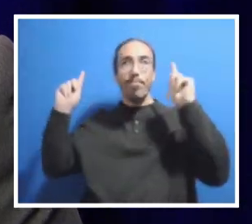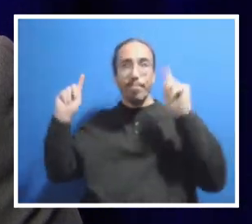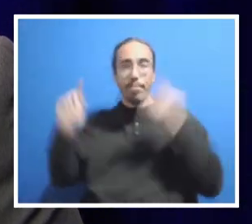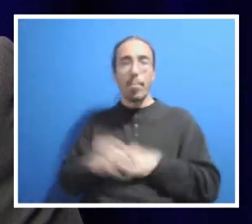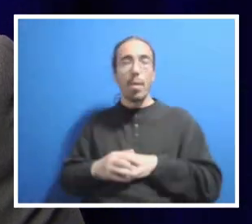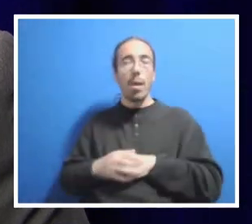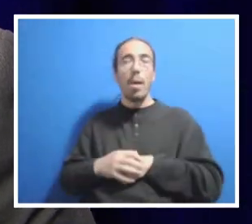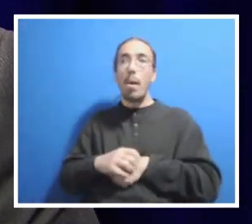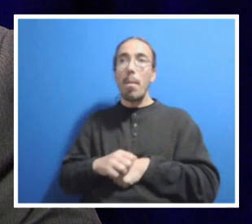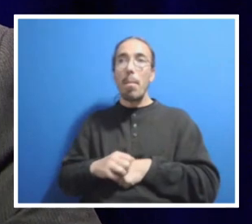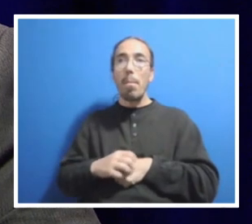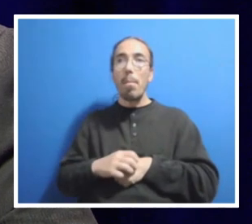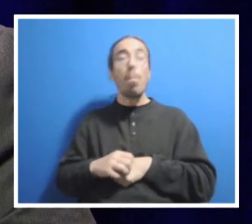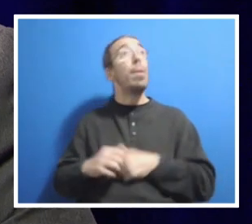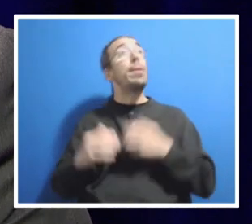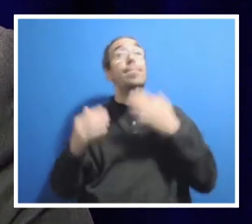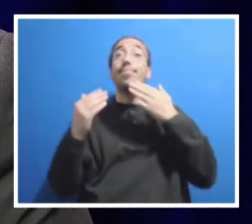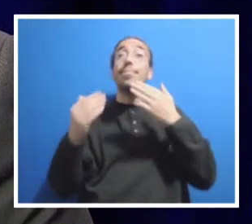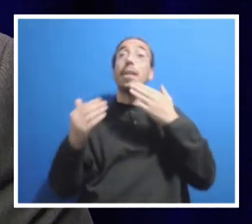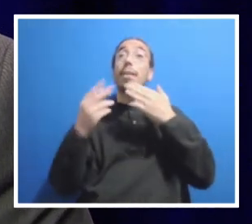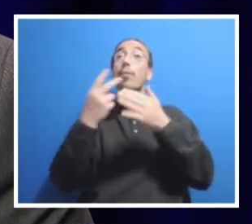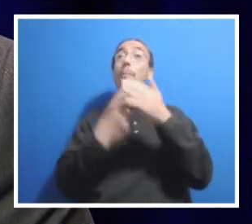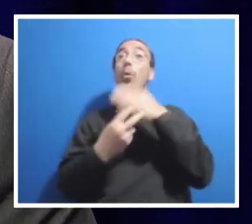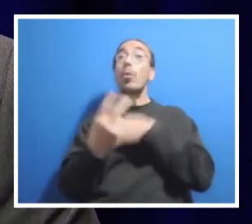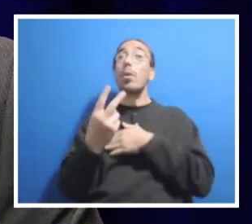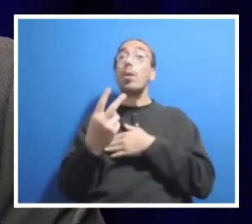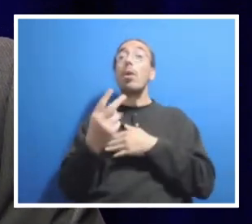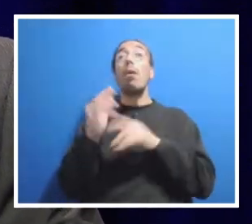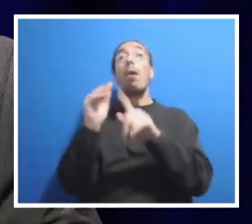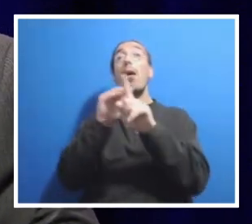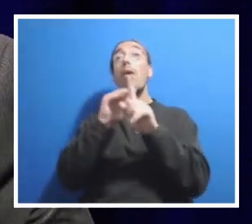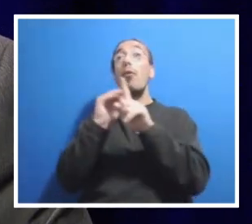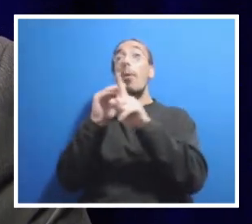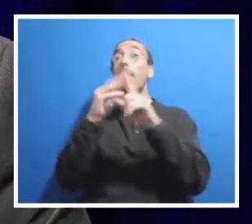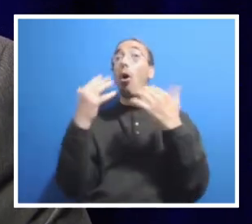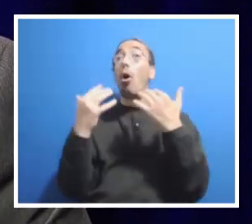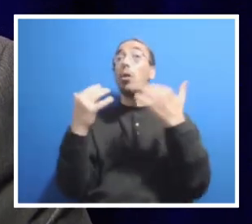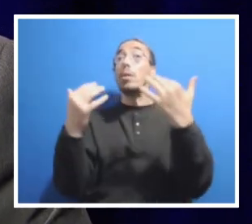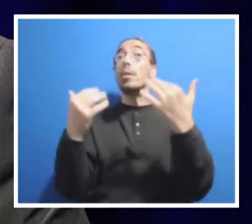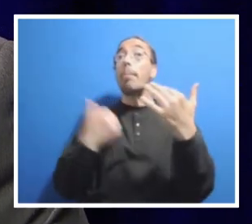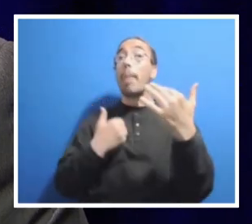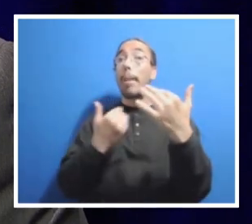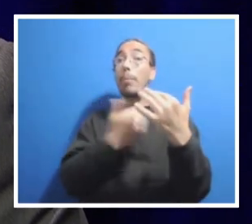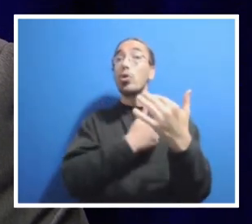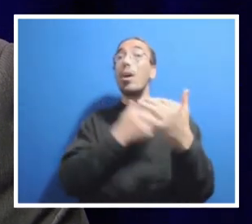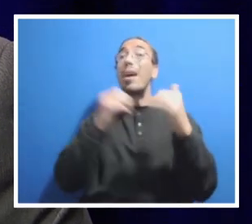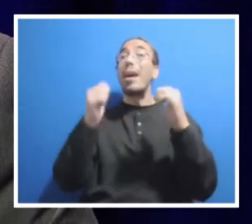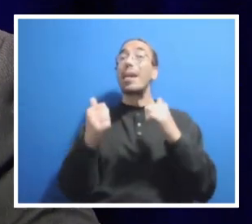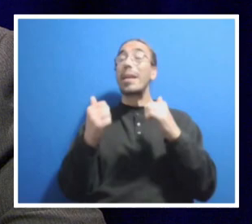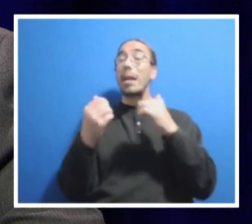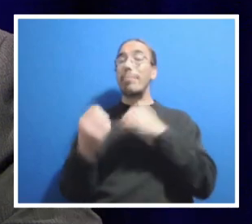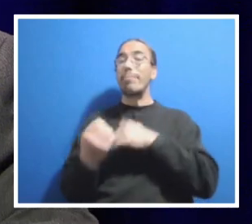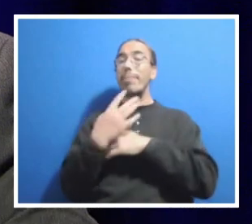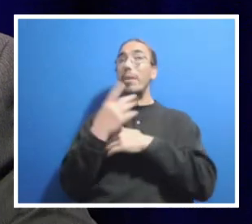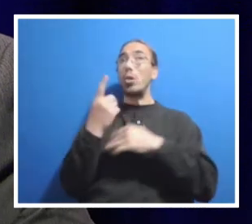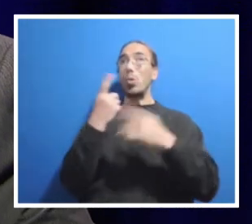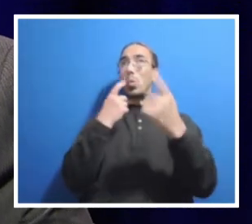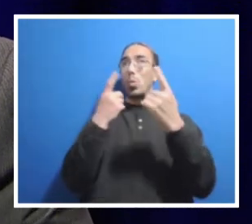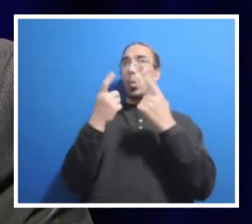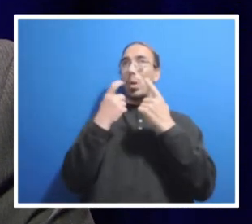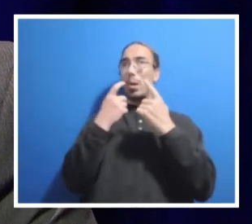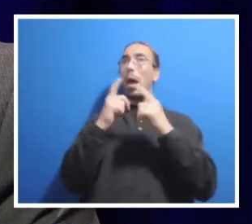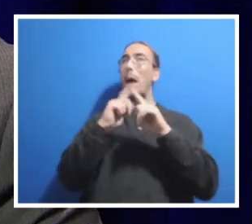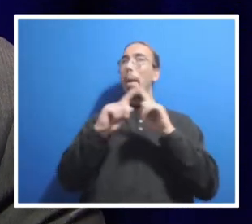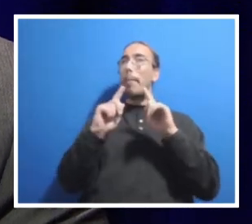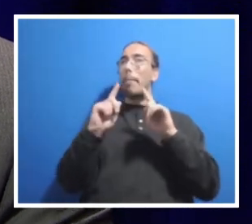Thank you both for that. And once again, I'd like to remind our audience members that they can continue to submit their questions live throughout this event. But now let's get to those